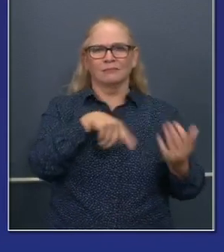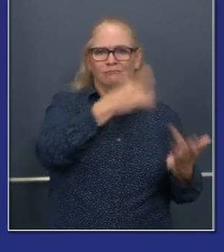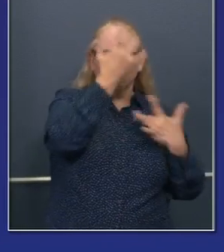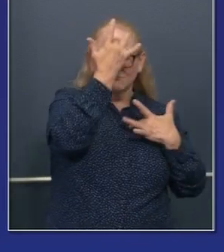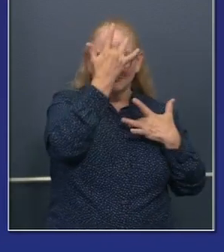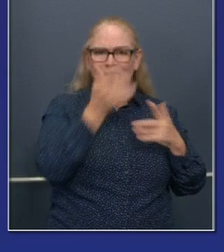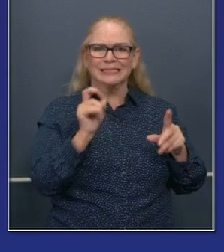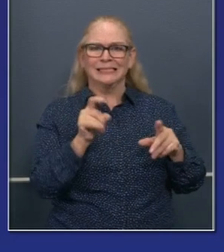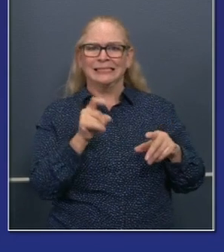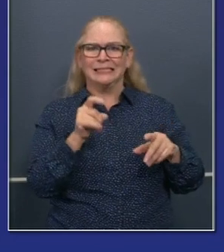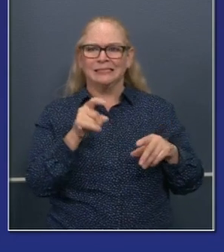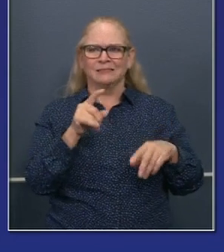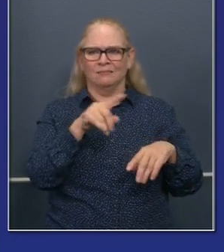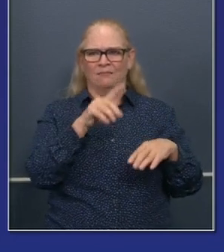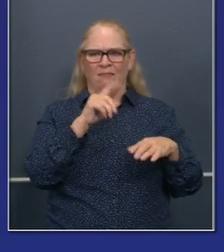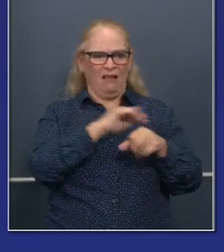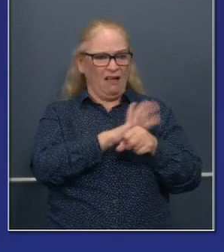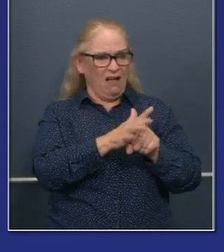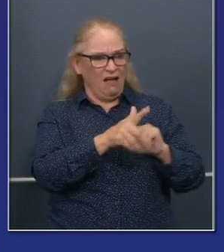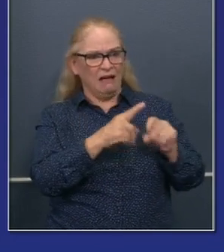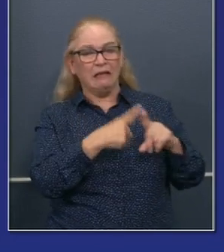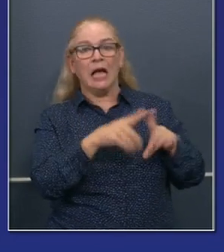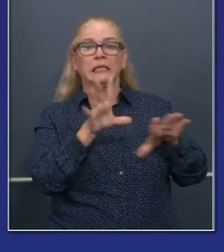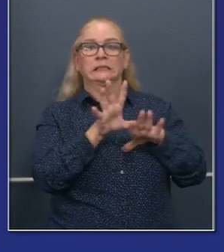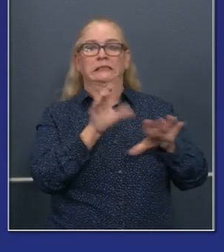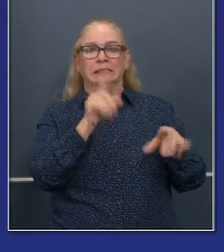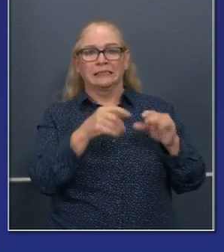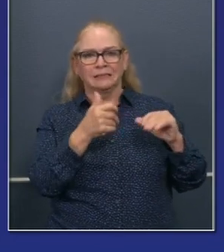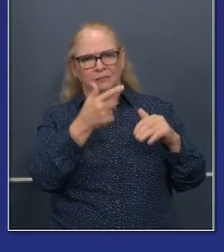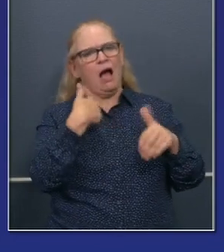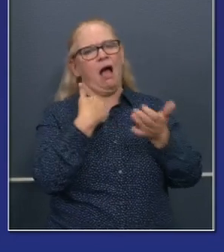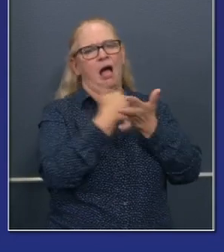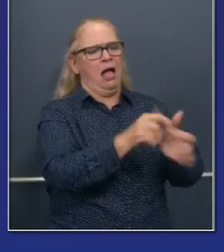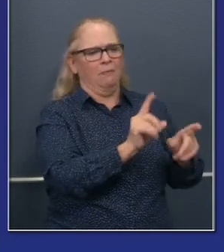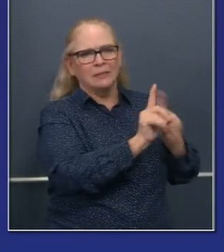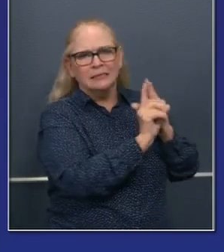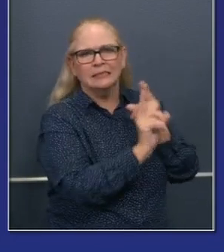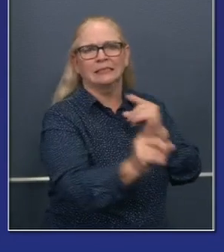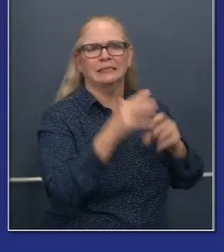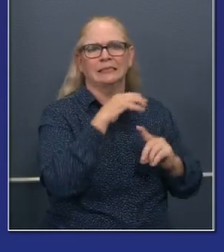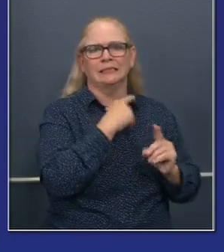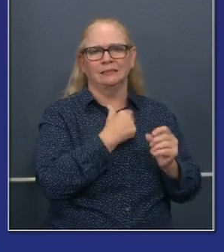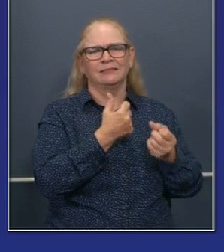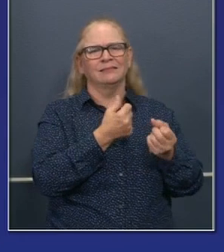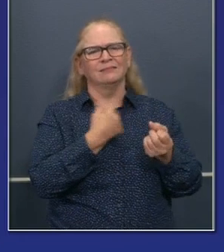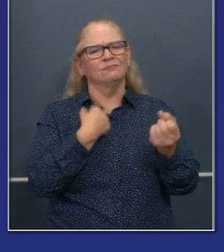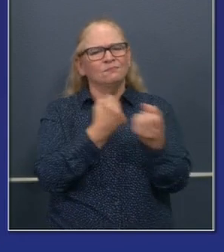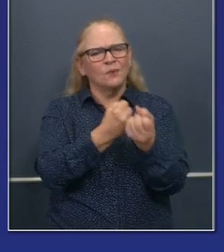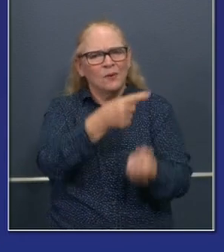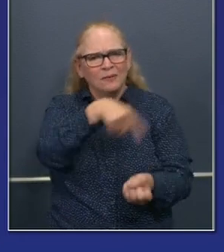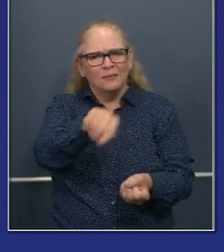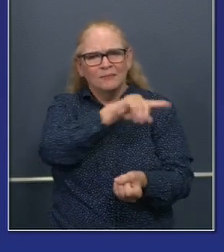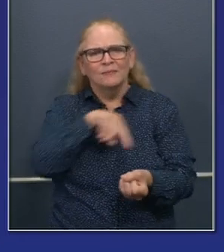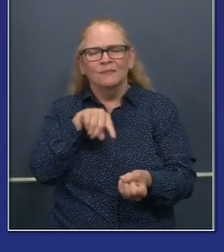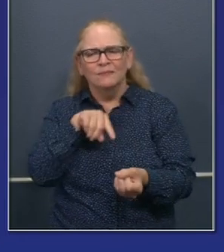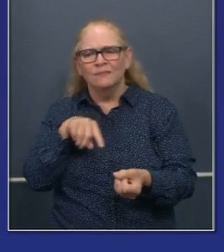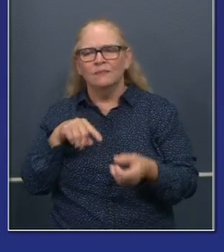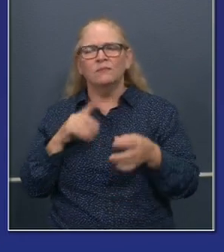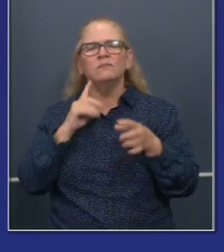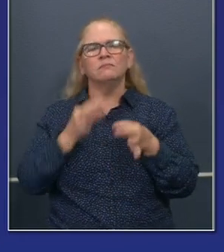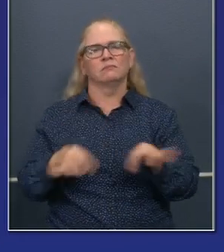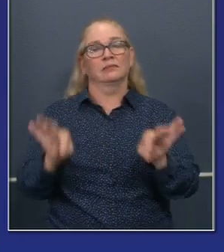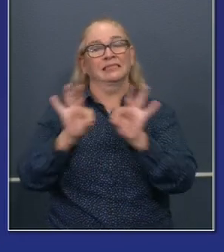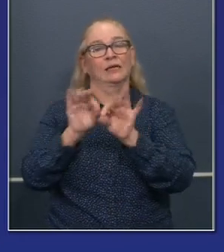family leave. We advanced efforts in this place. We also advanced efforts to support our frontline essential workers by providing more